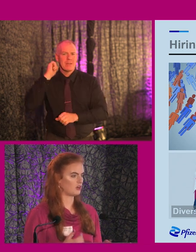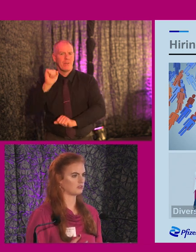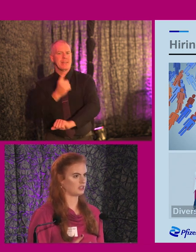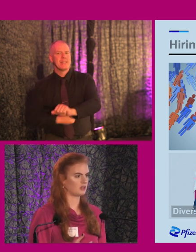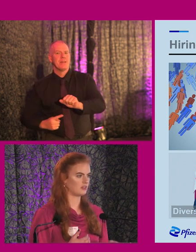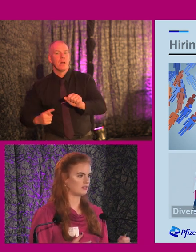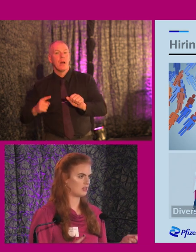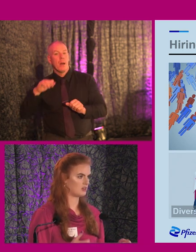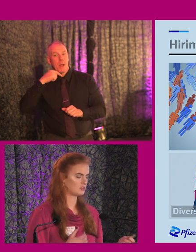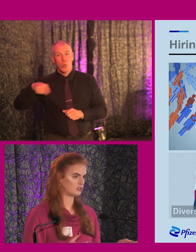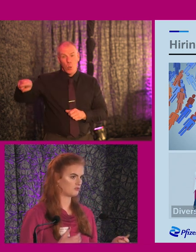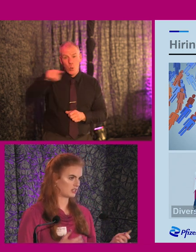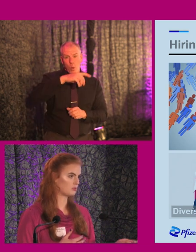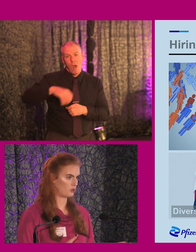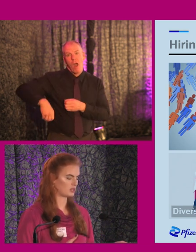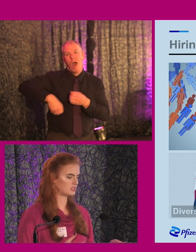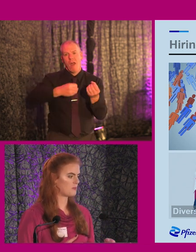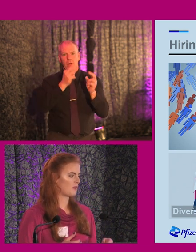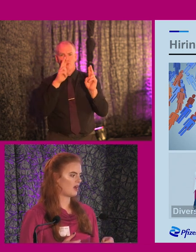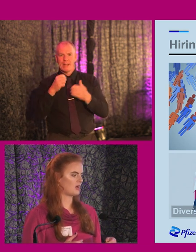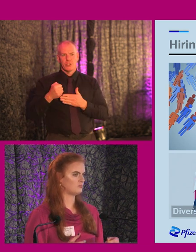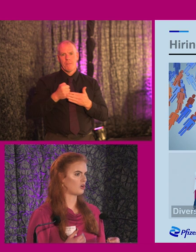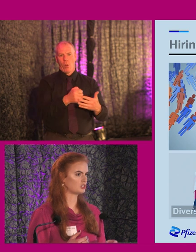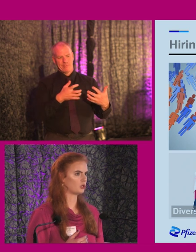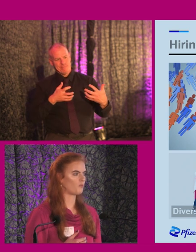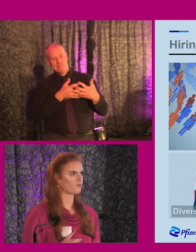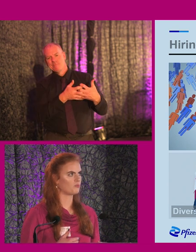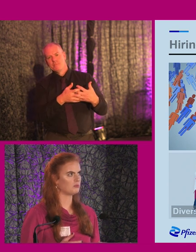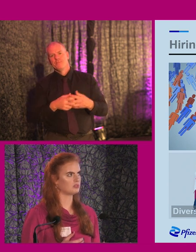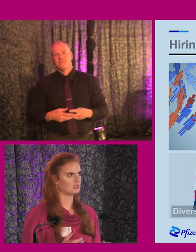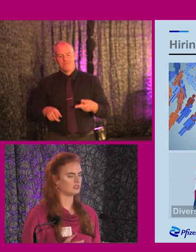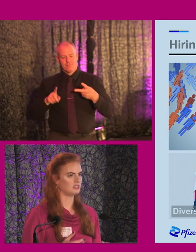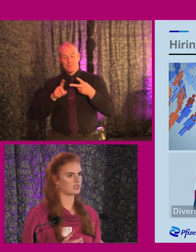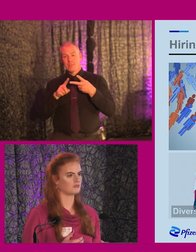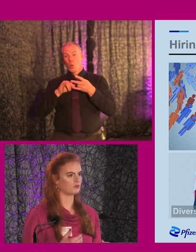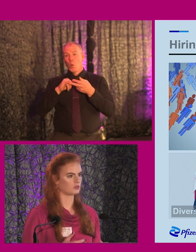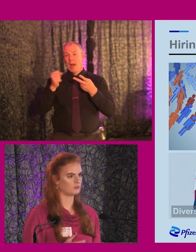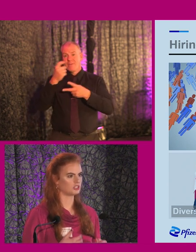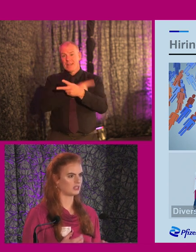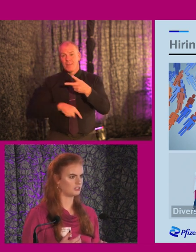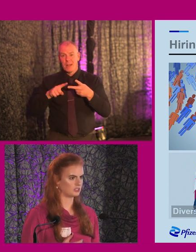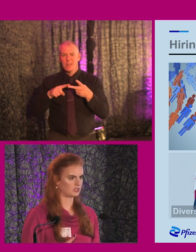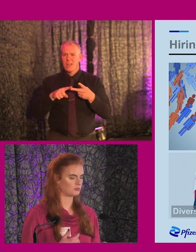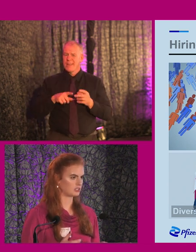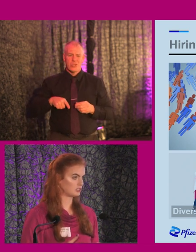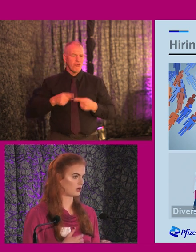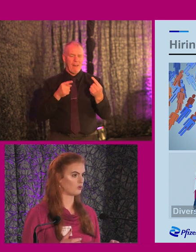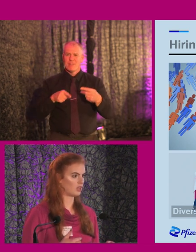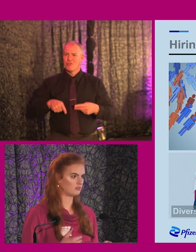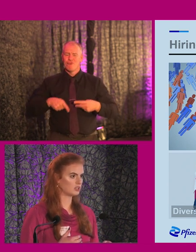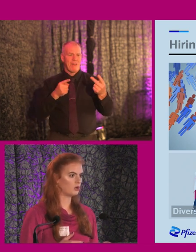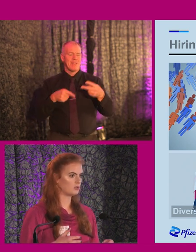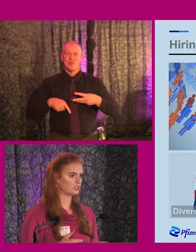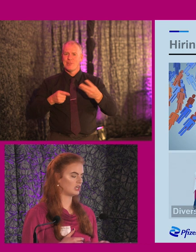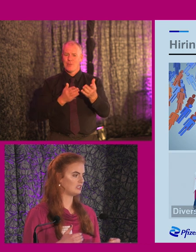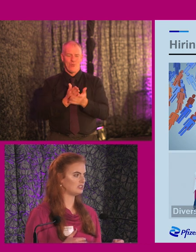by offering the right supports. And also people with disabilities have overcome challenges and obstacles their whole